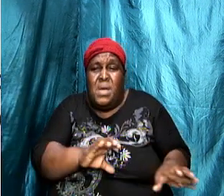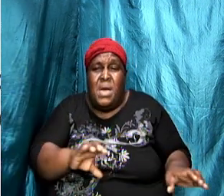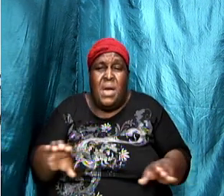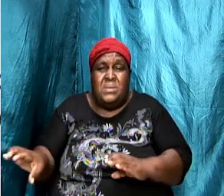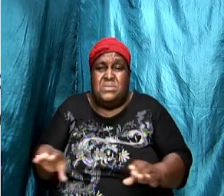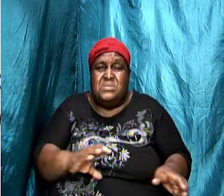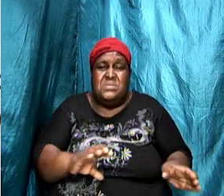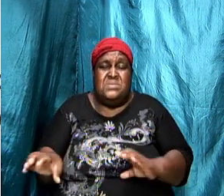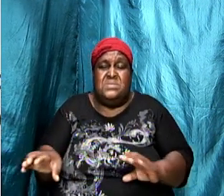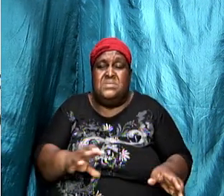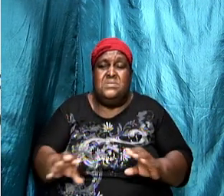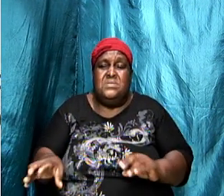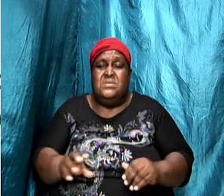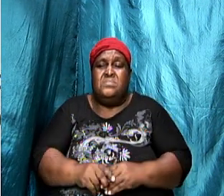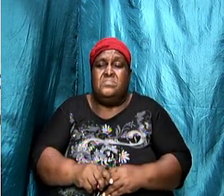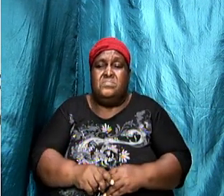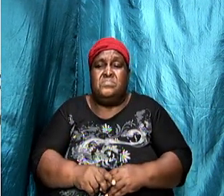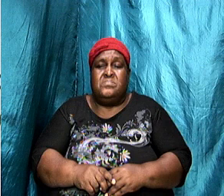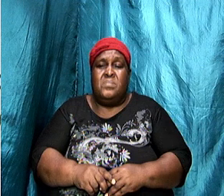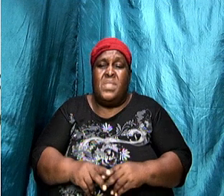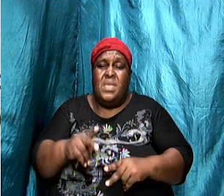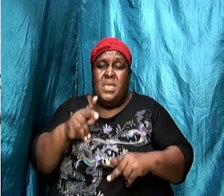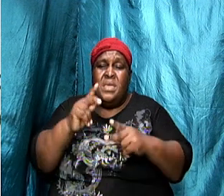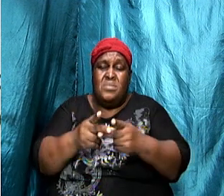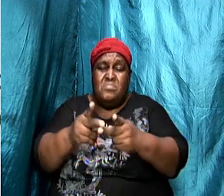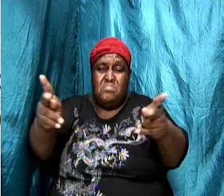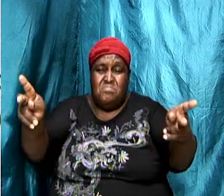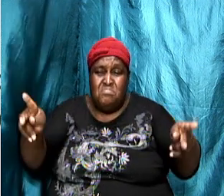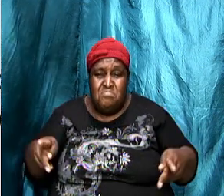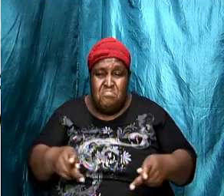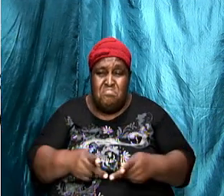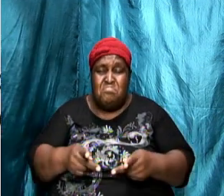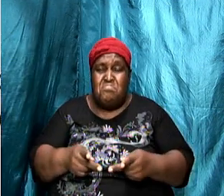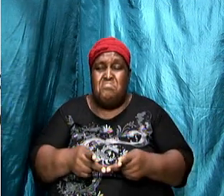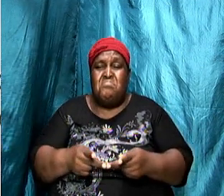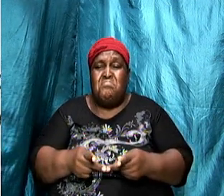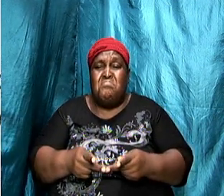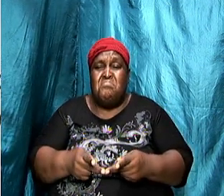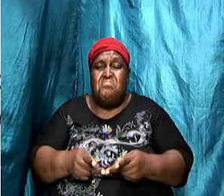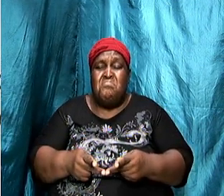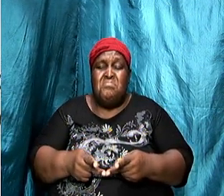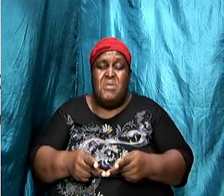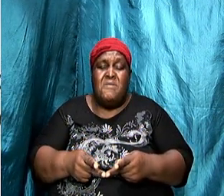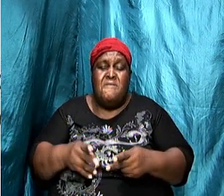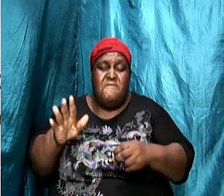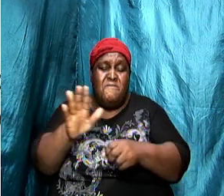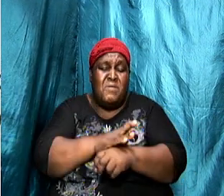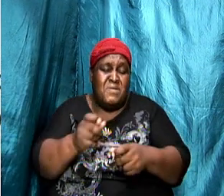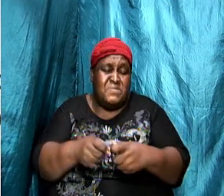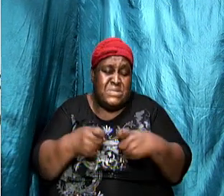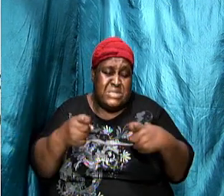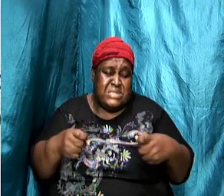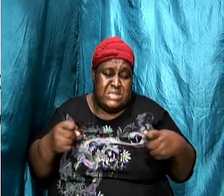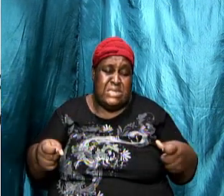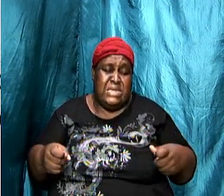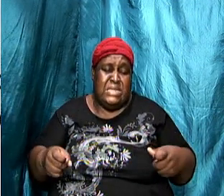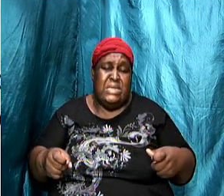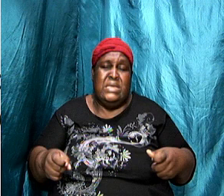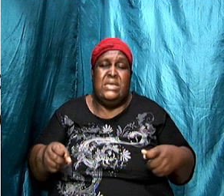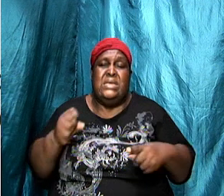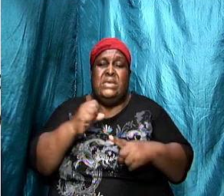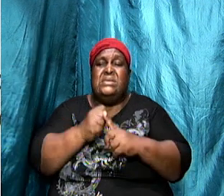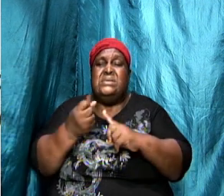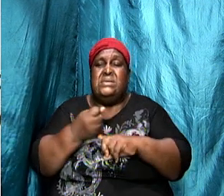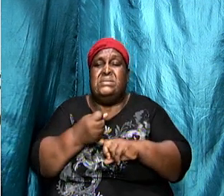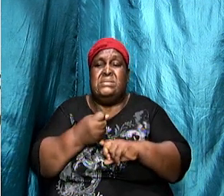was a pervasive immoral society orges and